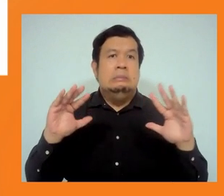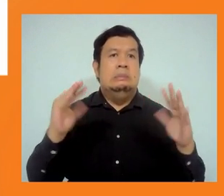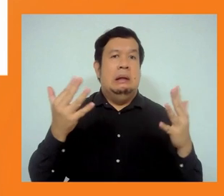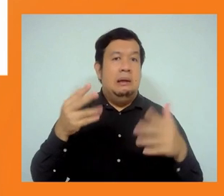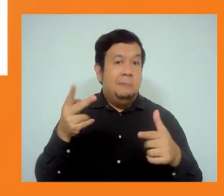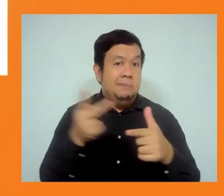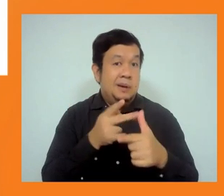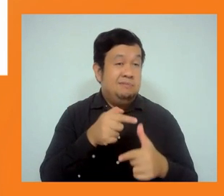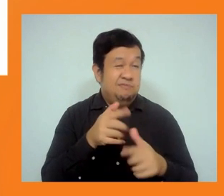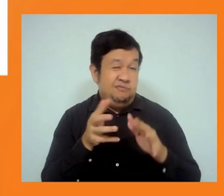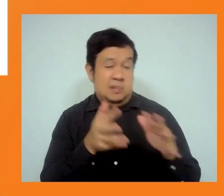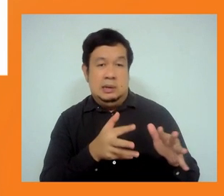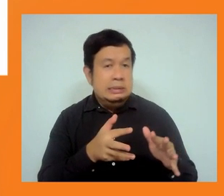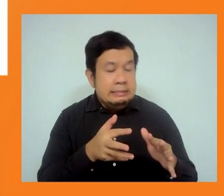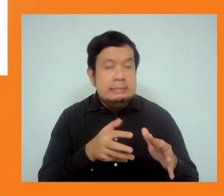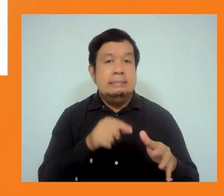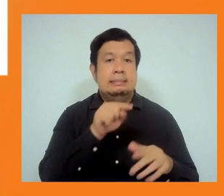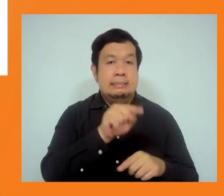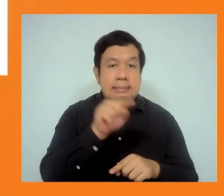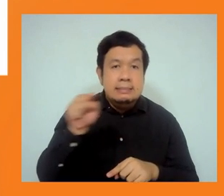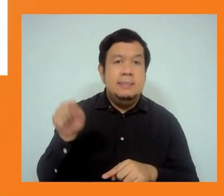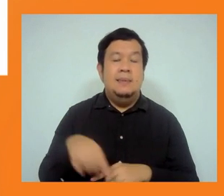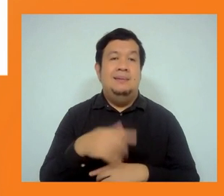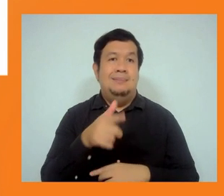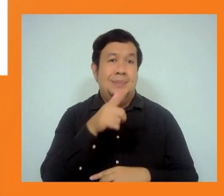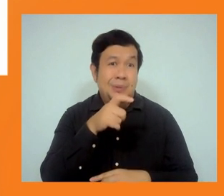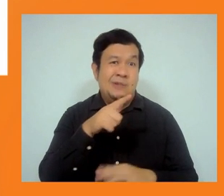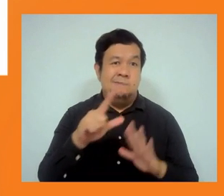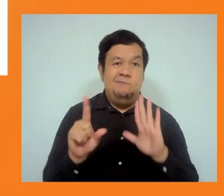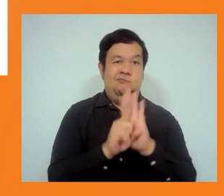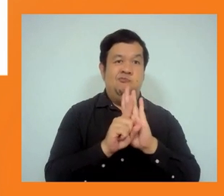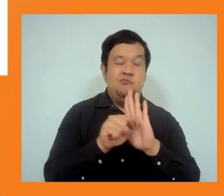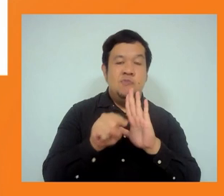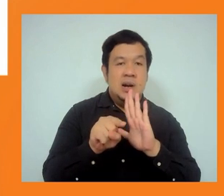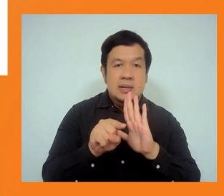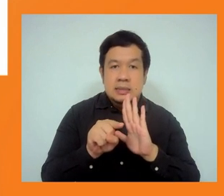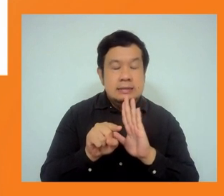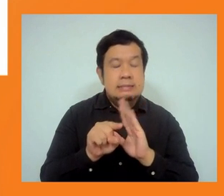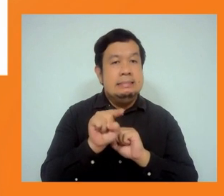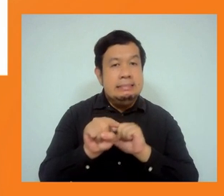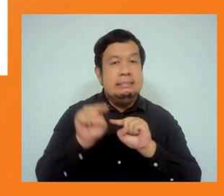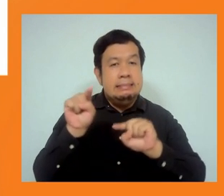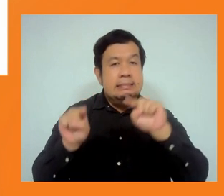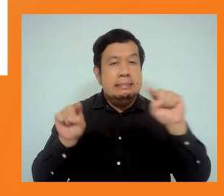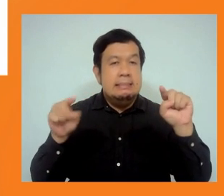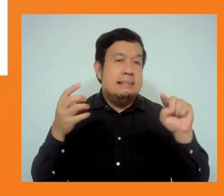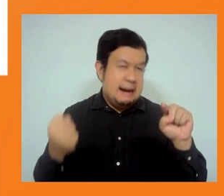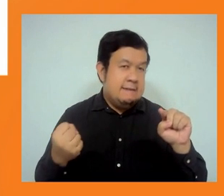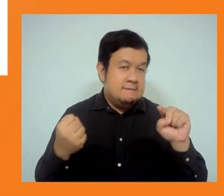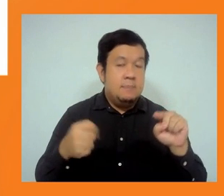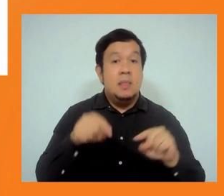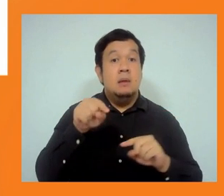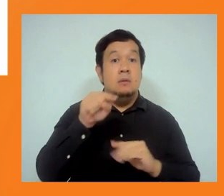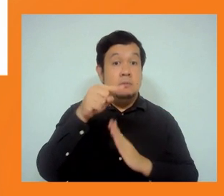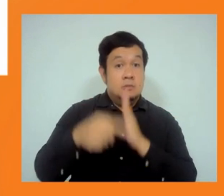illegitimate debts in Sri Lanka. And we are actually asking, we are demanding those creditors to